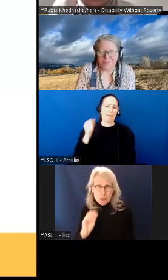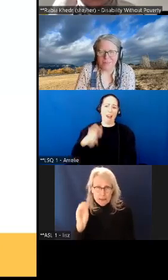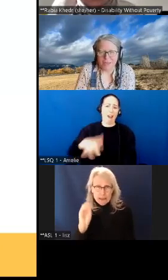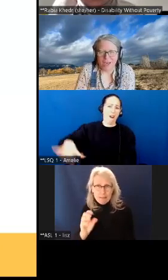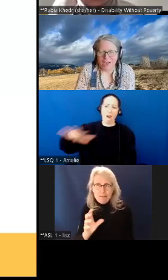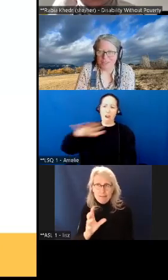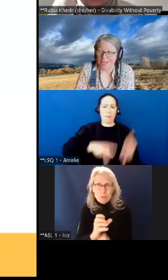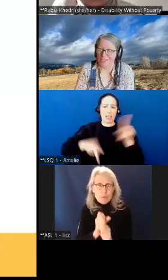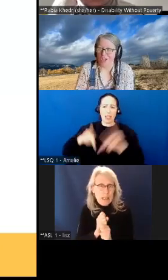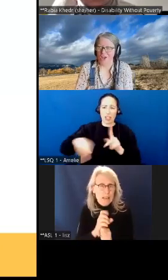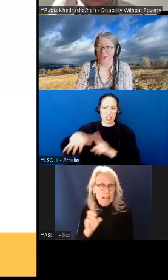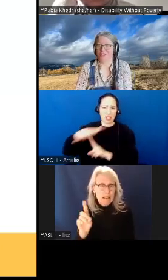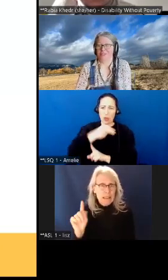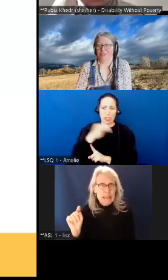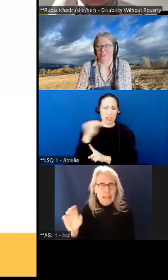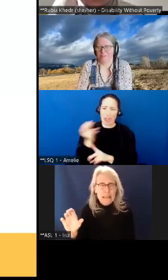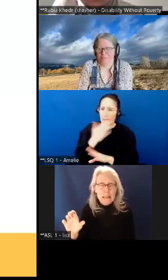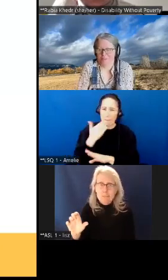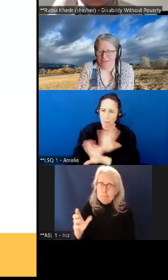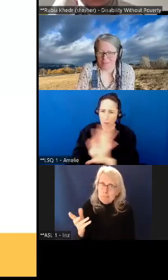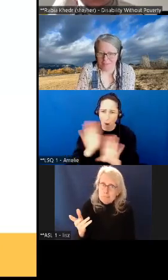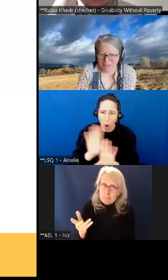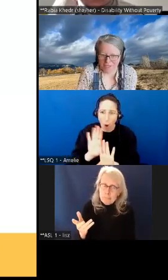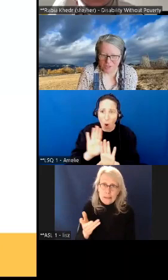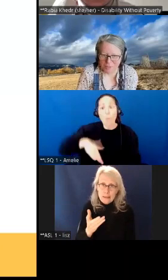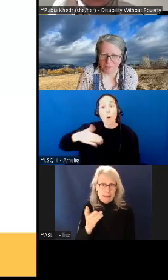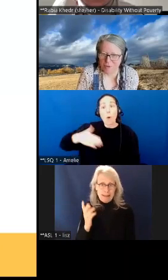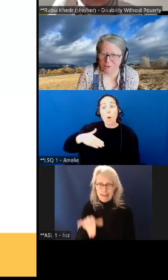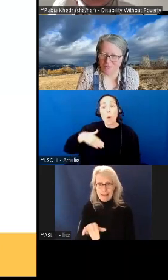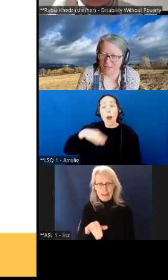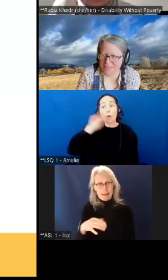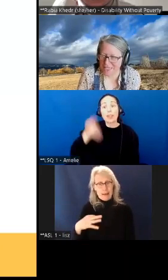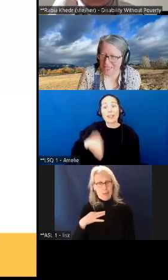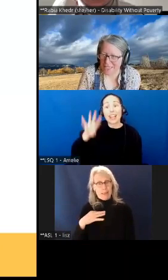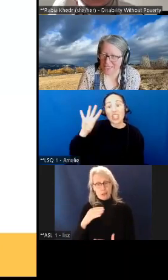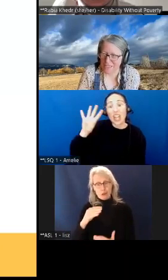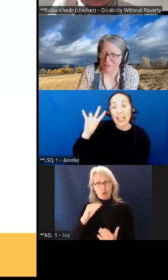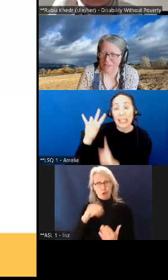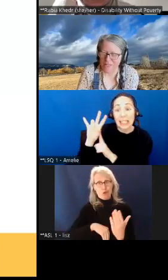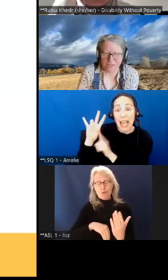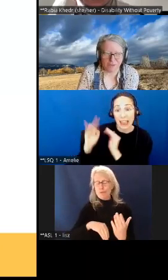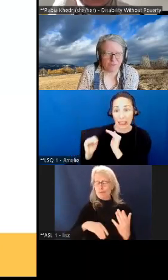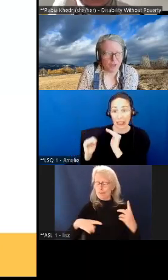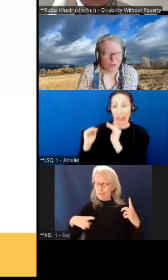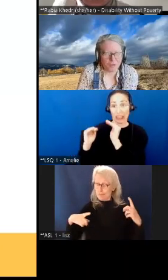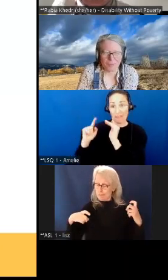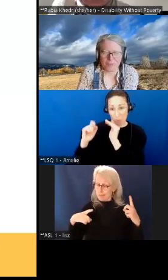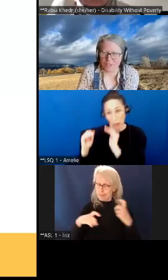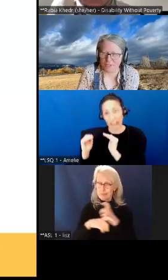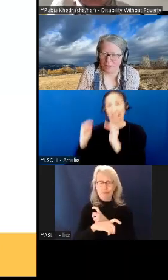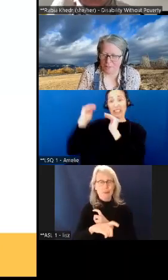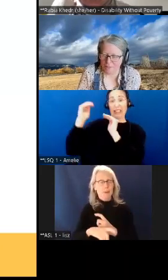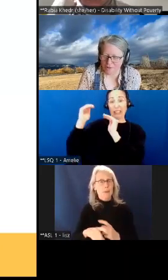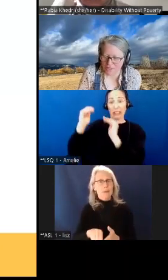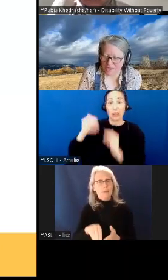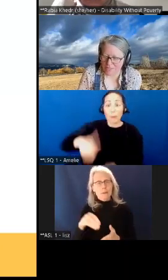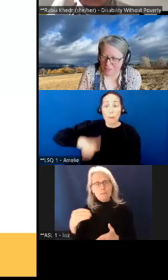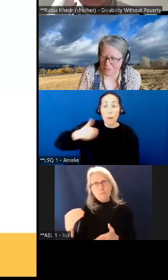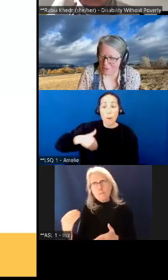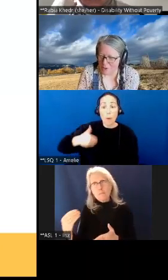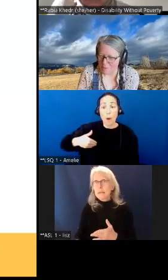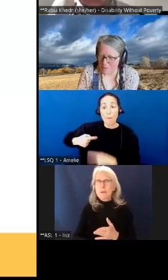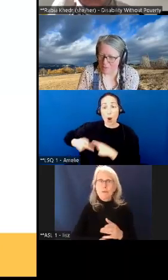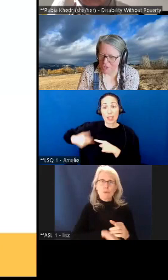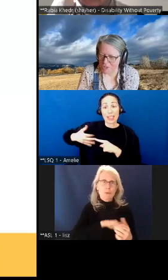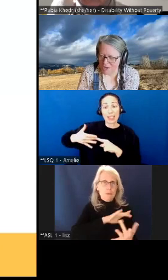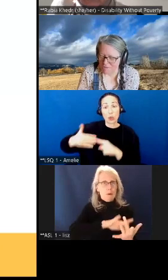and that's because it is not a simplified application process it's an expensive cumbersome process